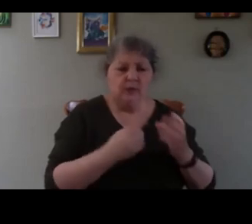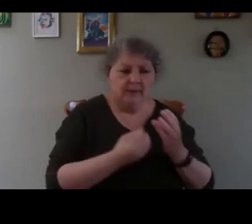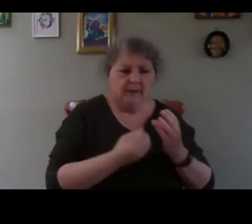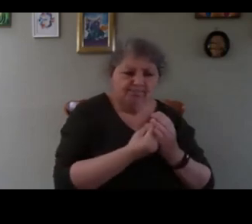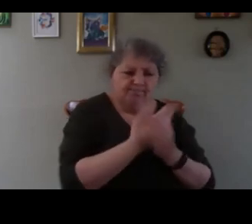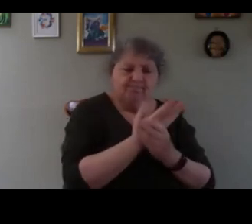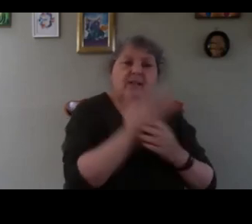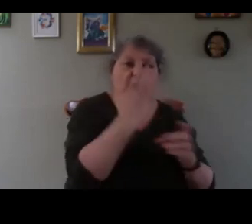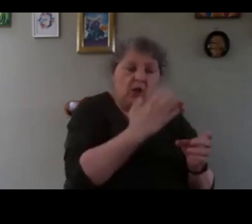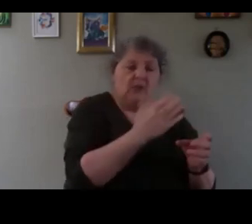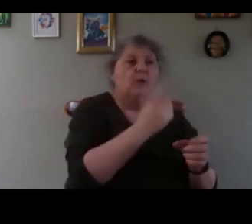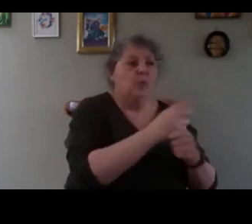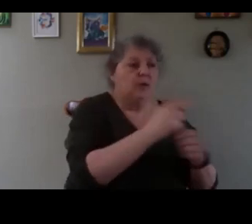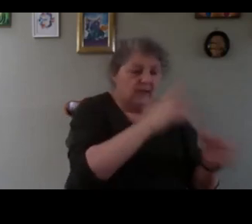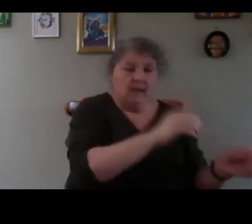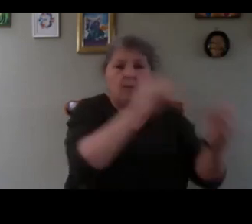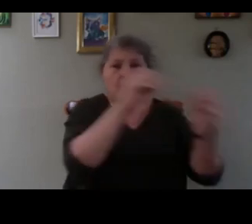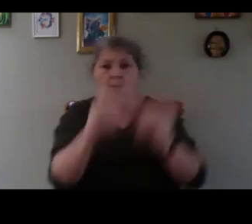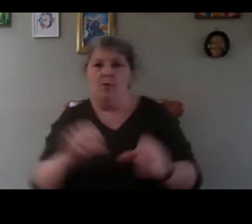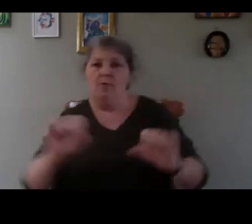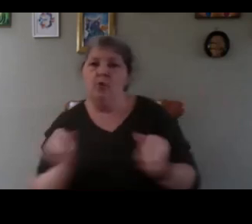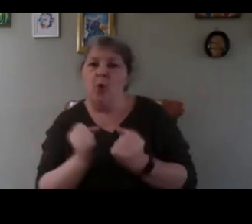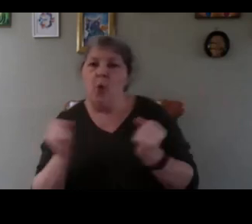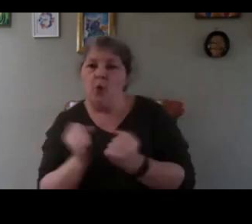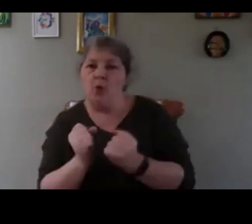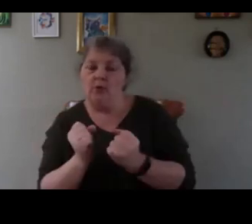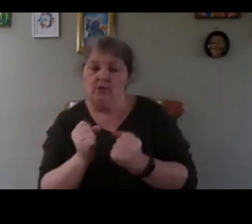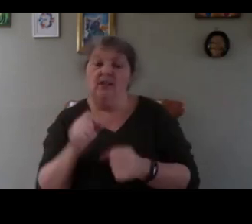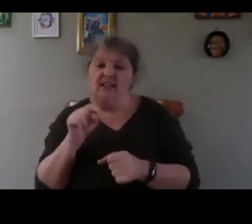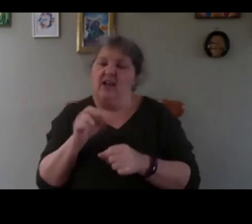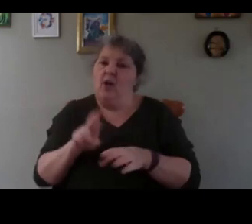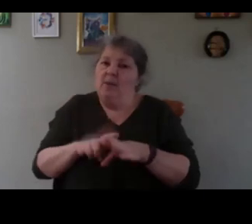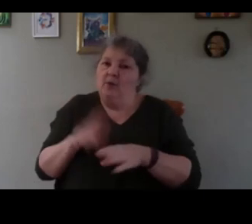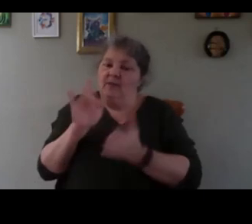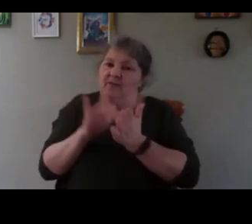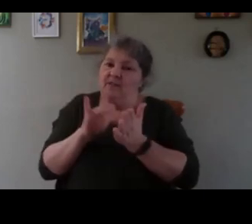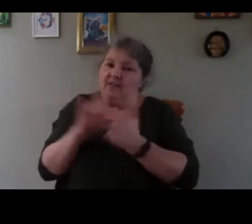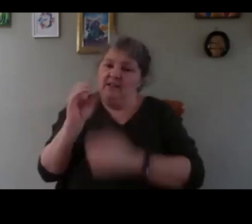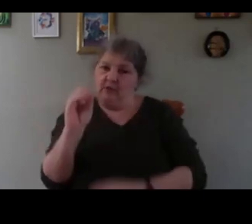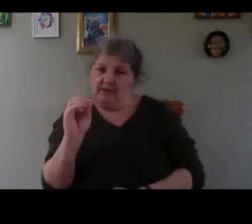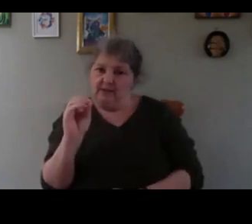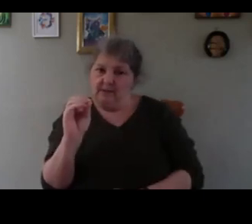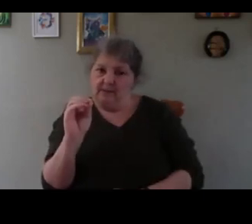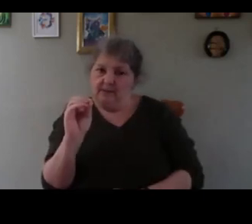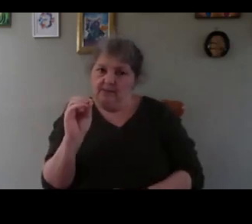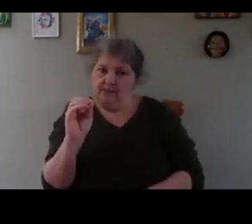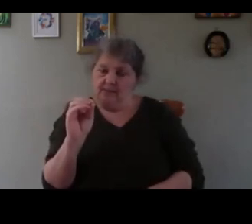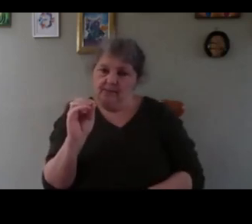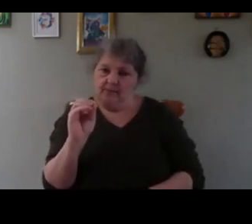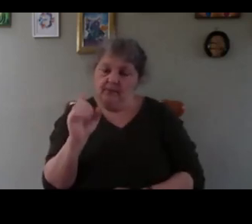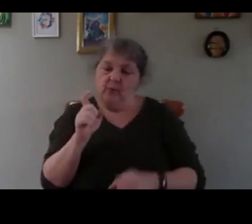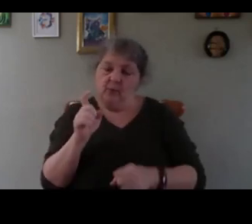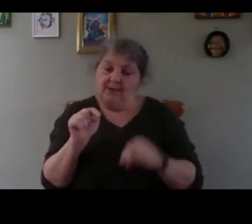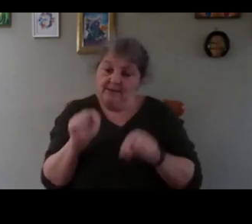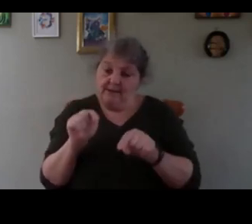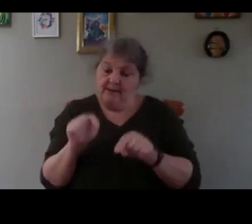they move into the cold they are better at 15 degrees no they're 15 17 whatever so this is ideal